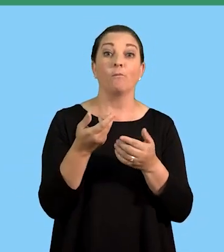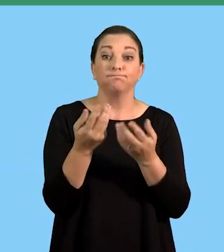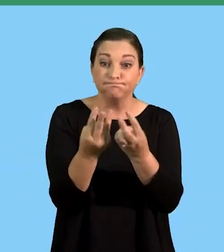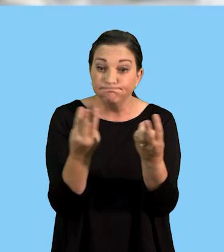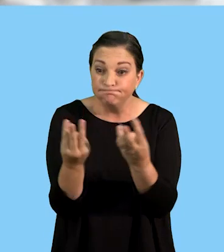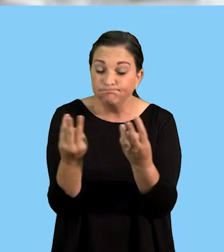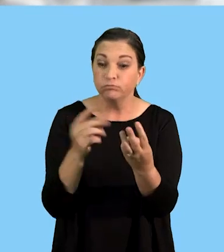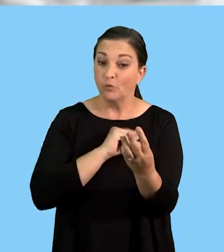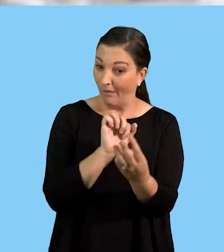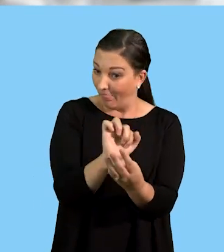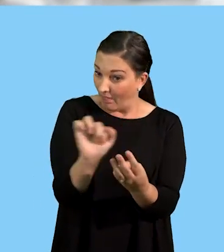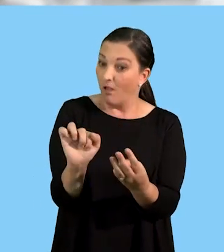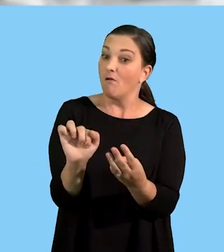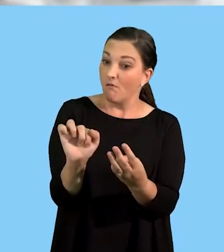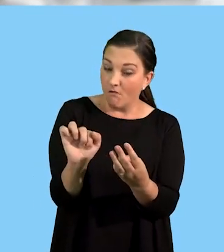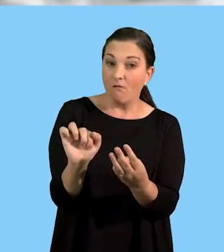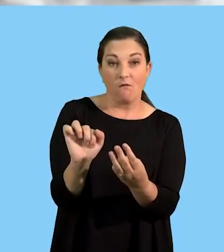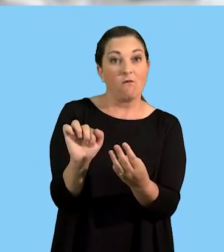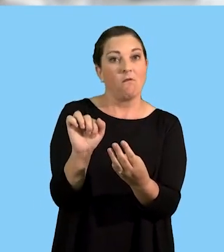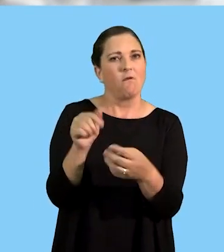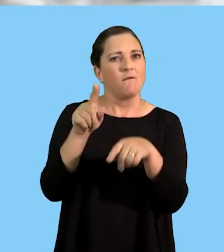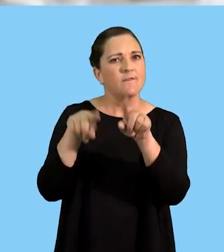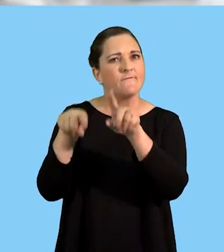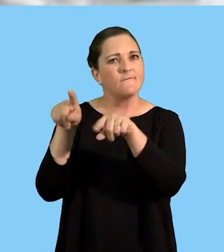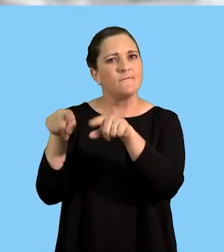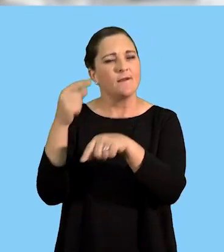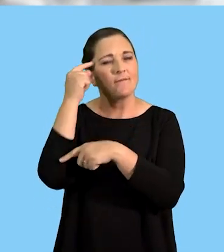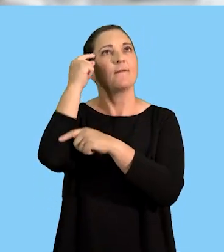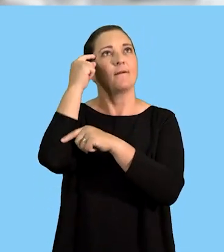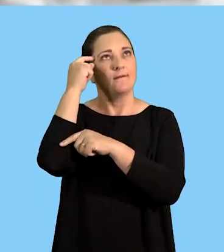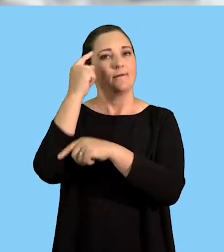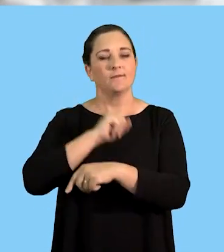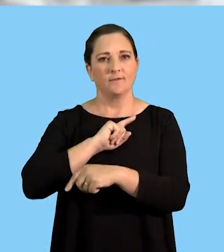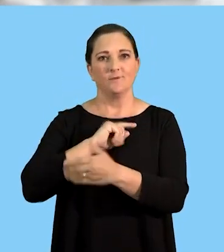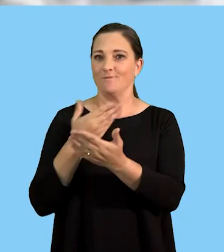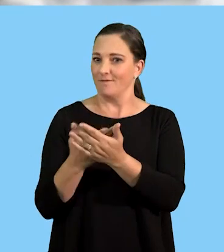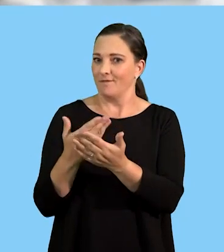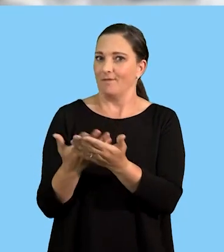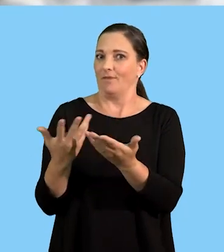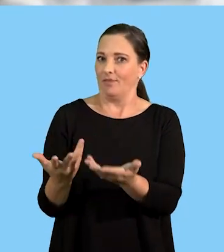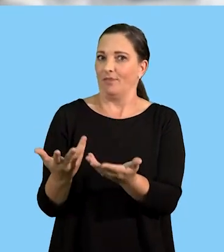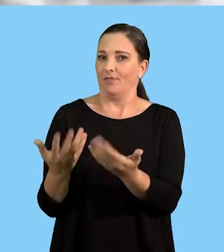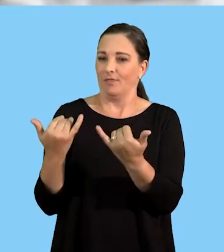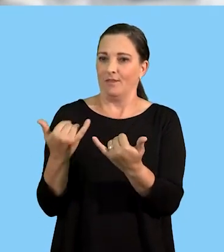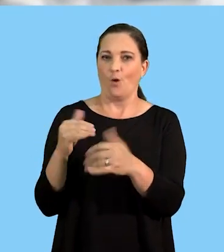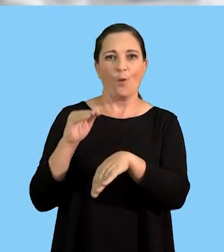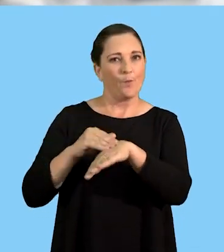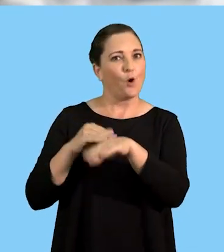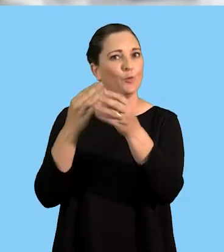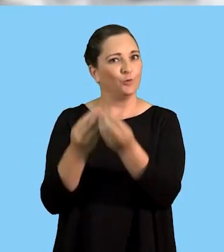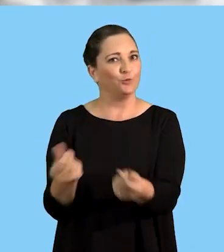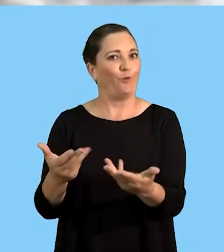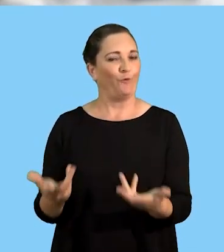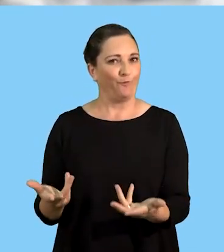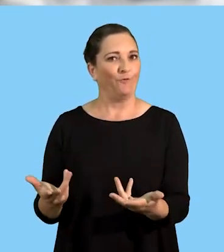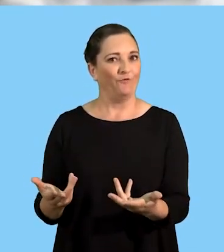their subordinates because their subordinates will bring different lines of thinking and they will bring different ways of solving